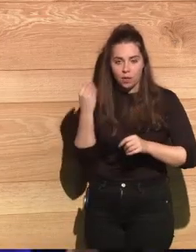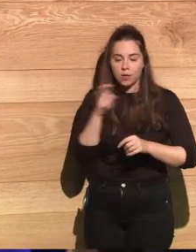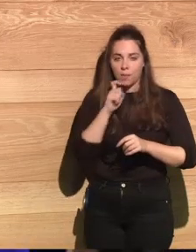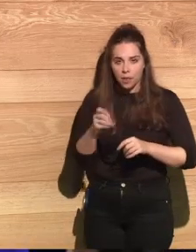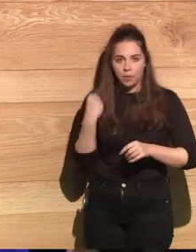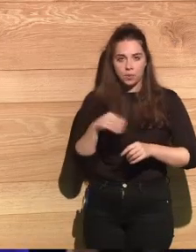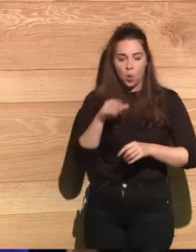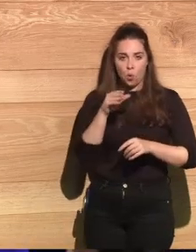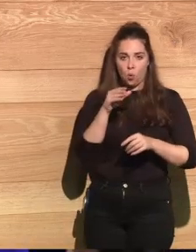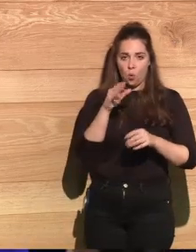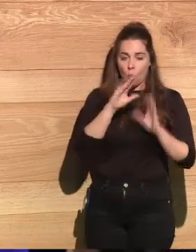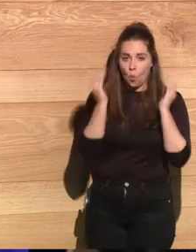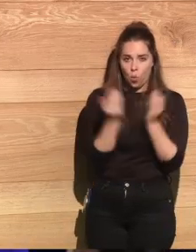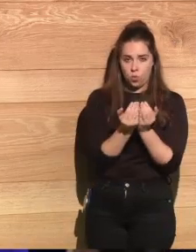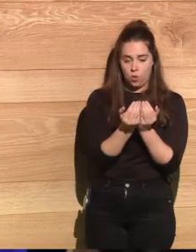evil power.